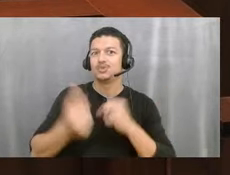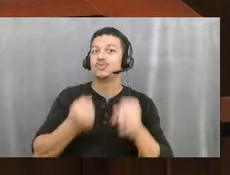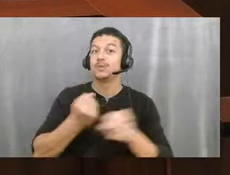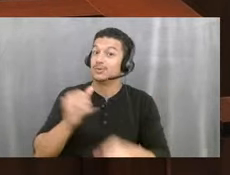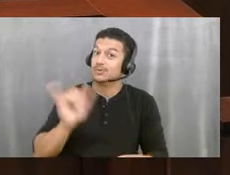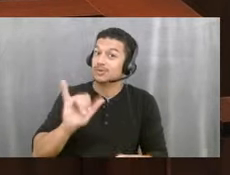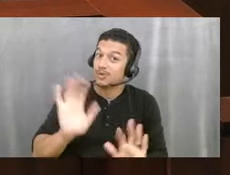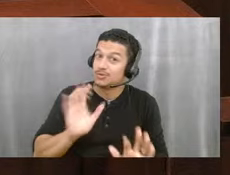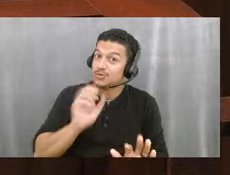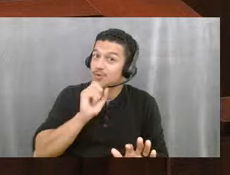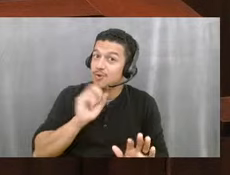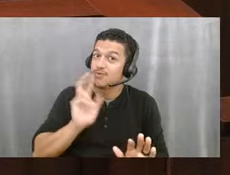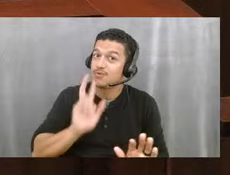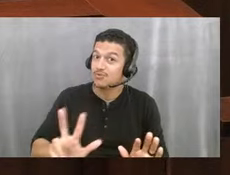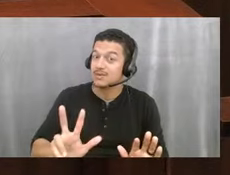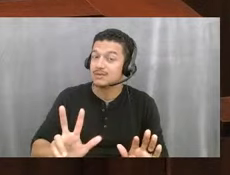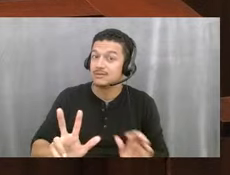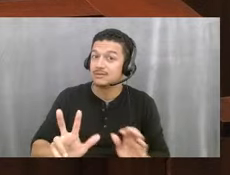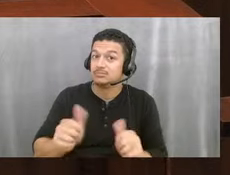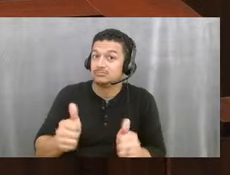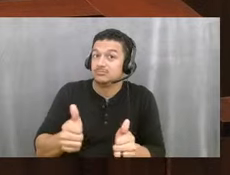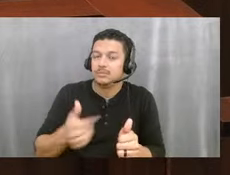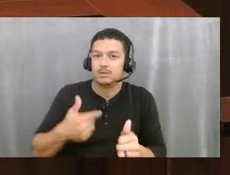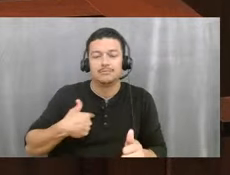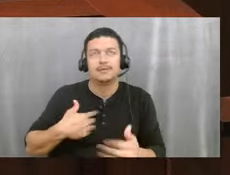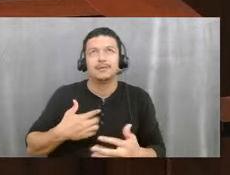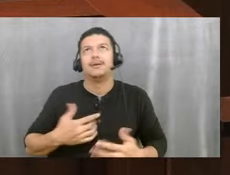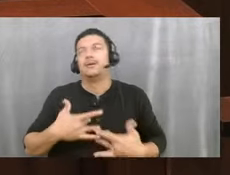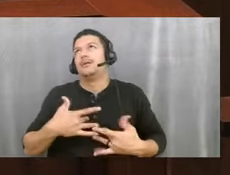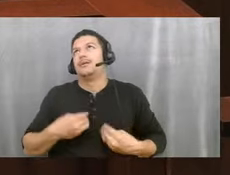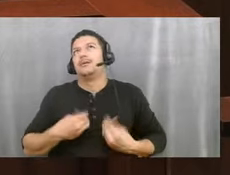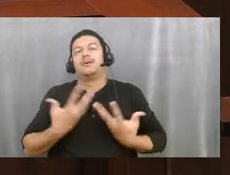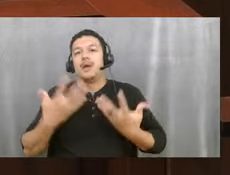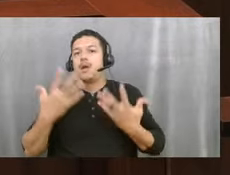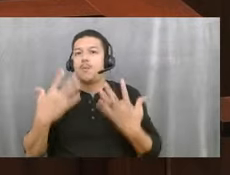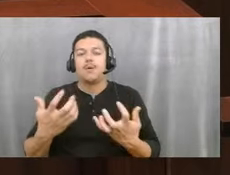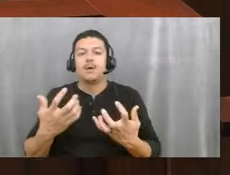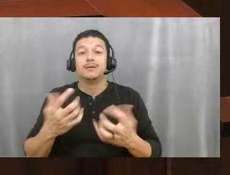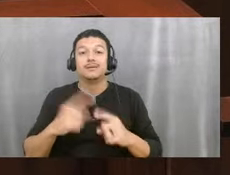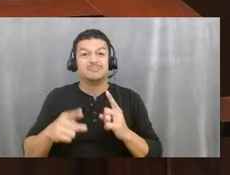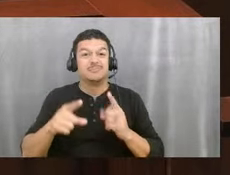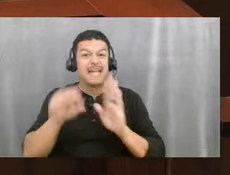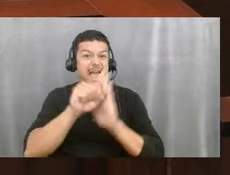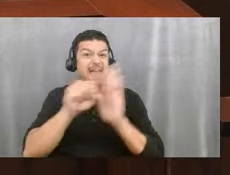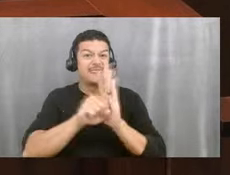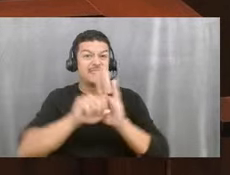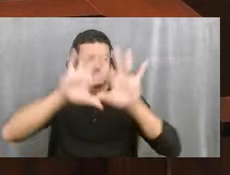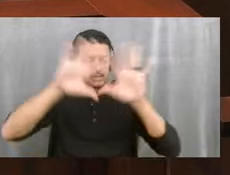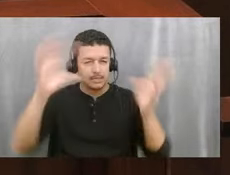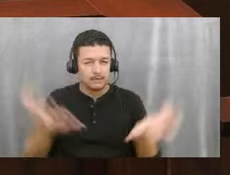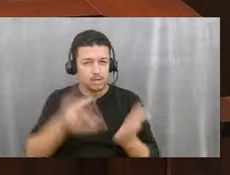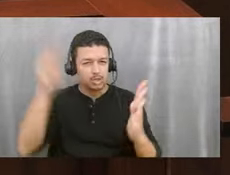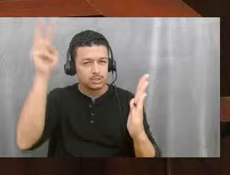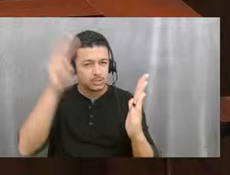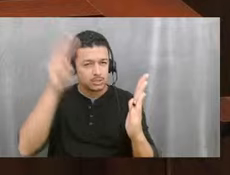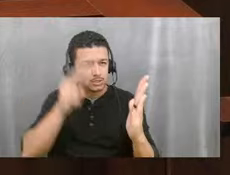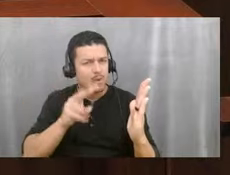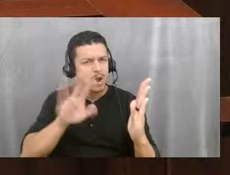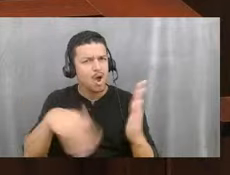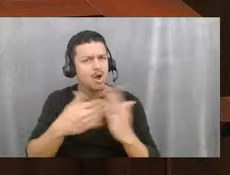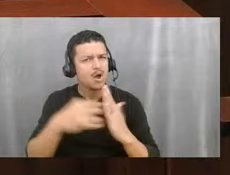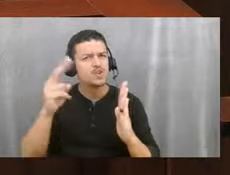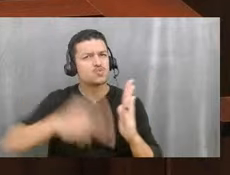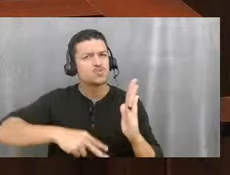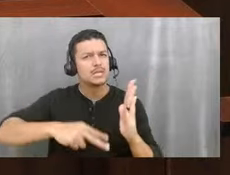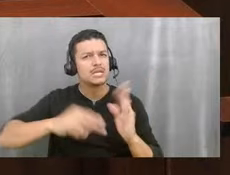And when you look at our reading scores across the state, we are struggling with that. And I think getting children involved in education earlier can only